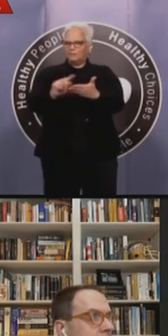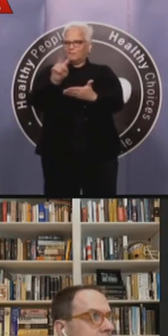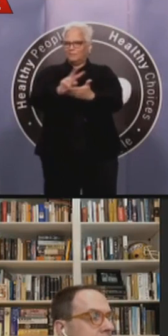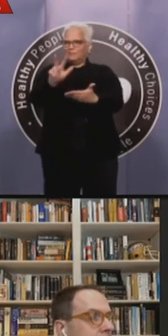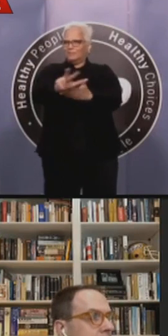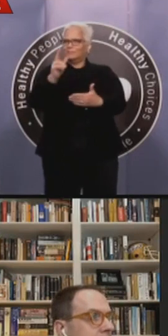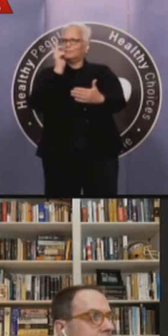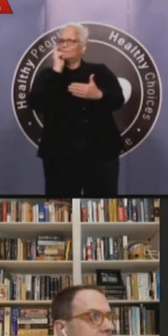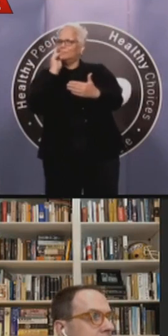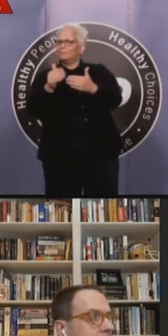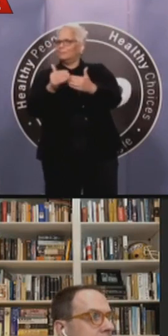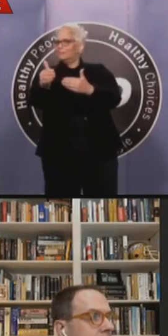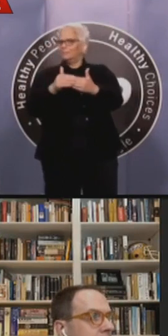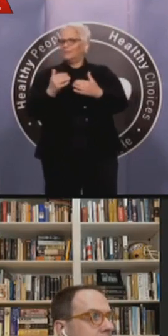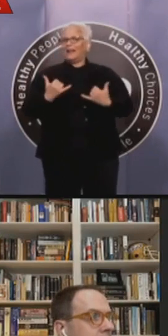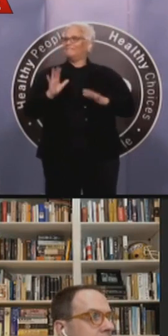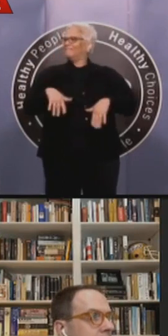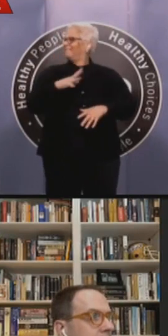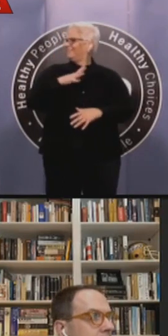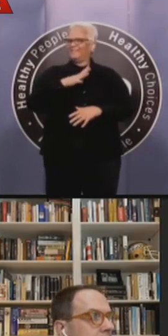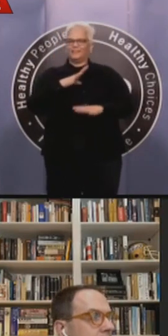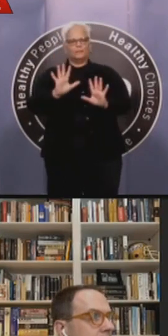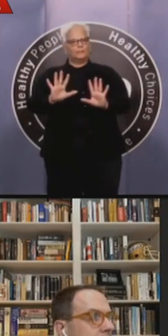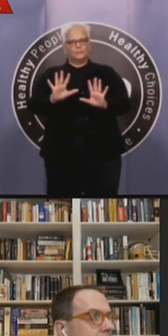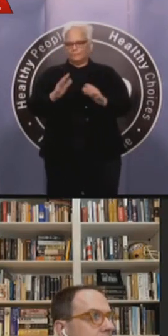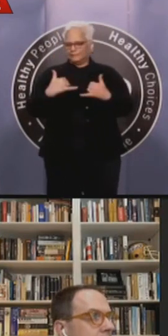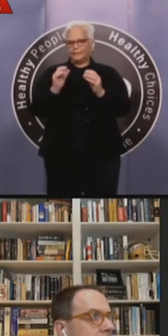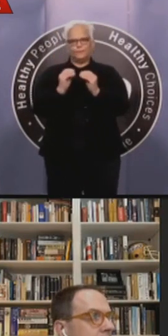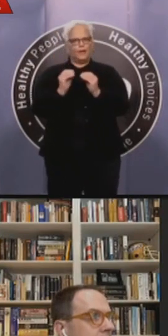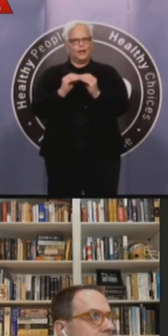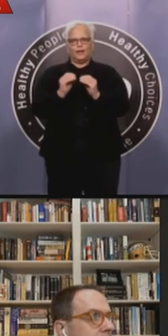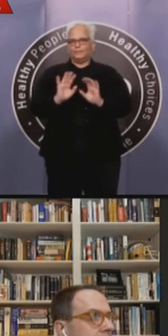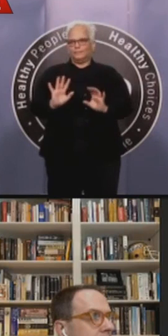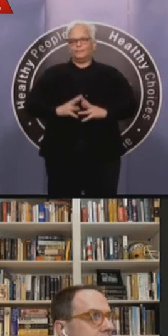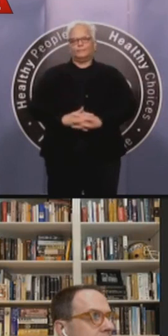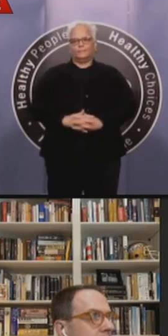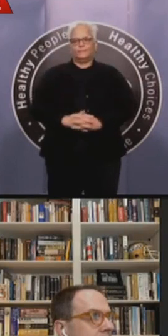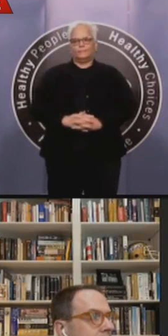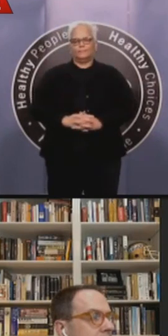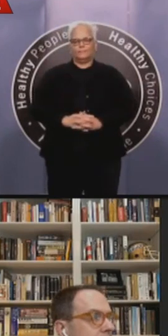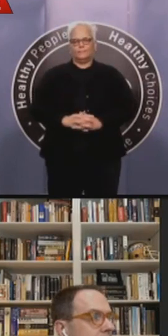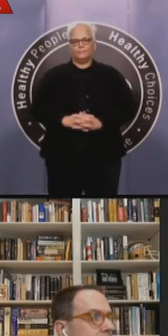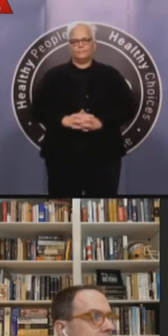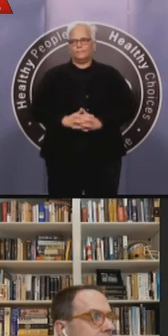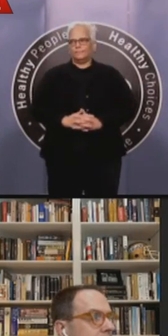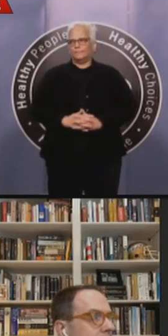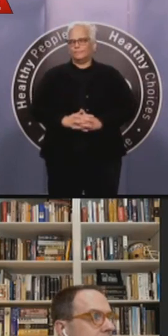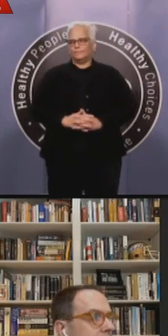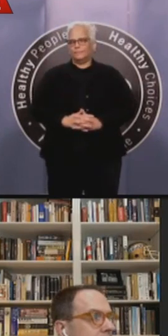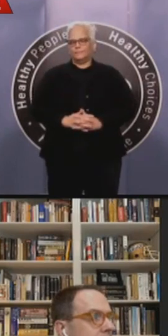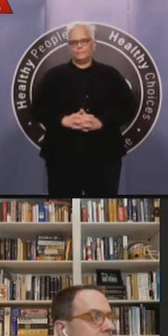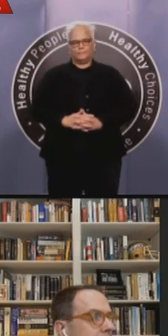from, um, thinking that, that this is probably in our community in, um, in, in February early on that, that we weren't